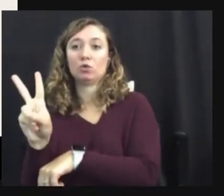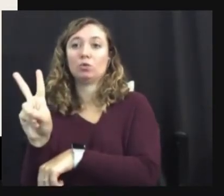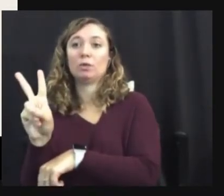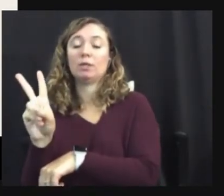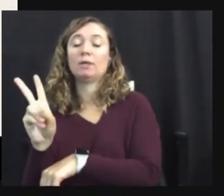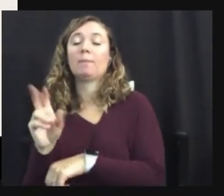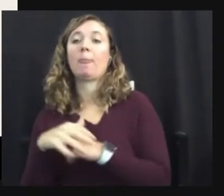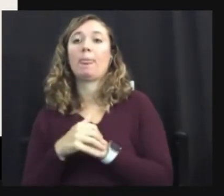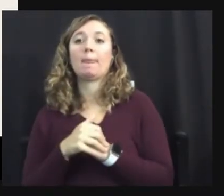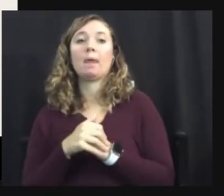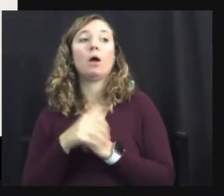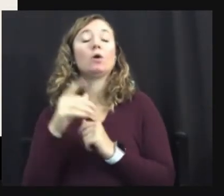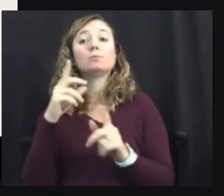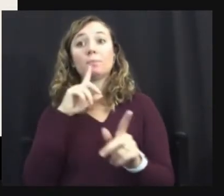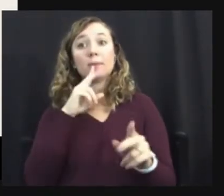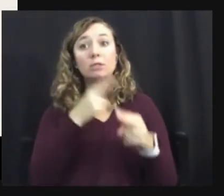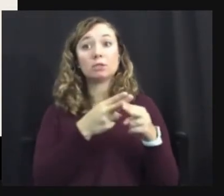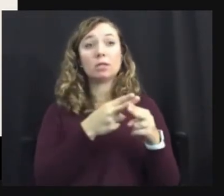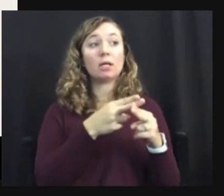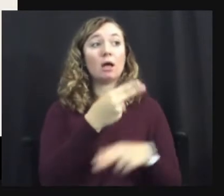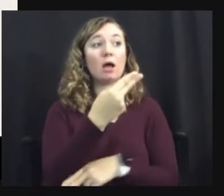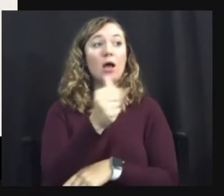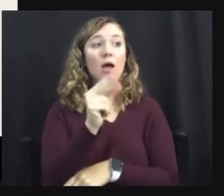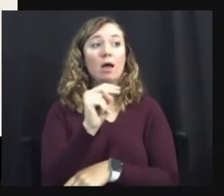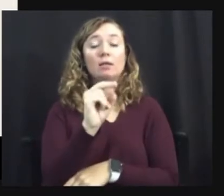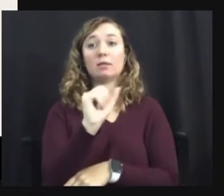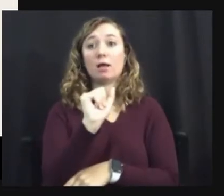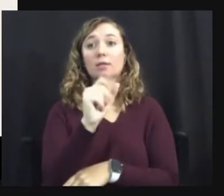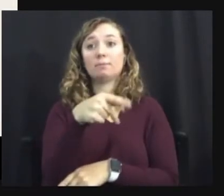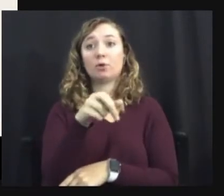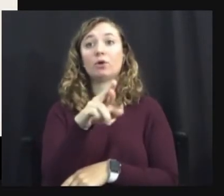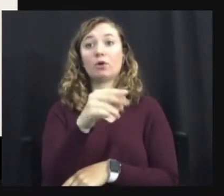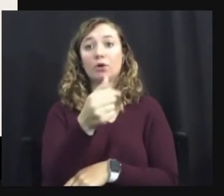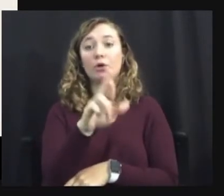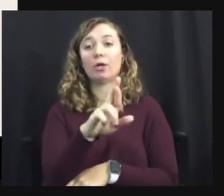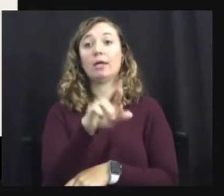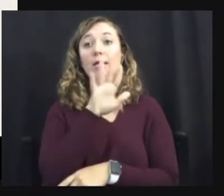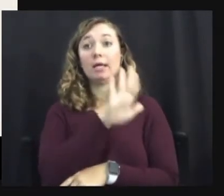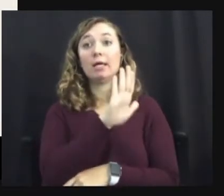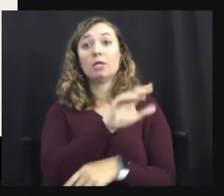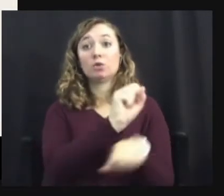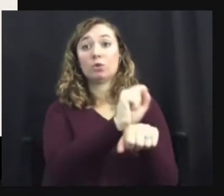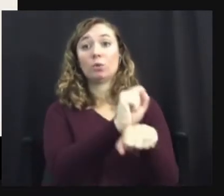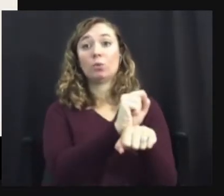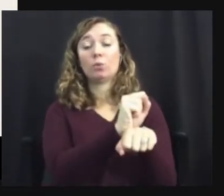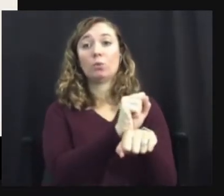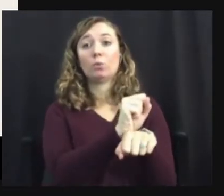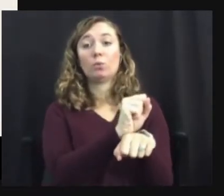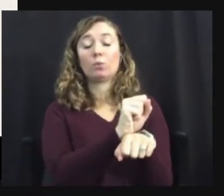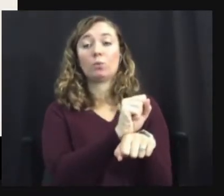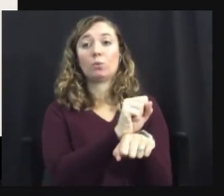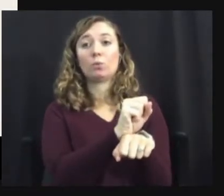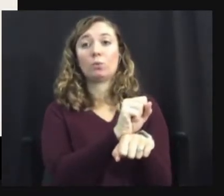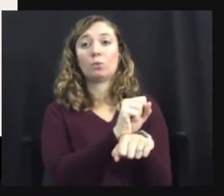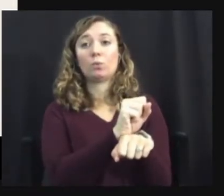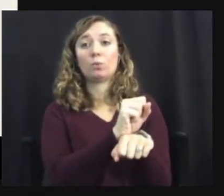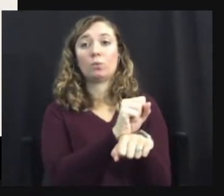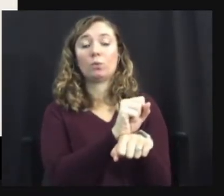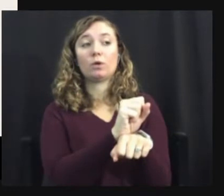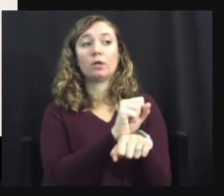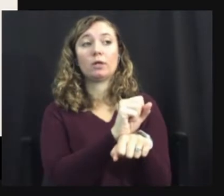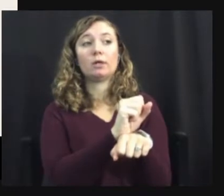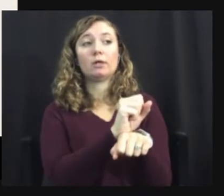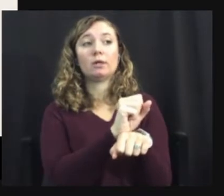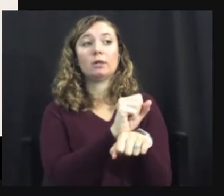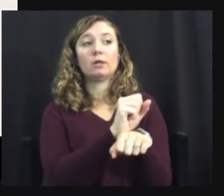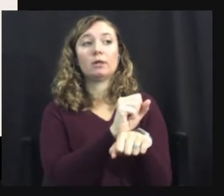mention Hans Asberger, um, his work got, um, um, pushed